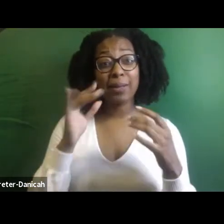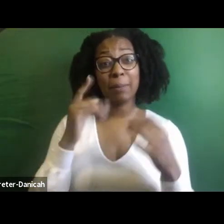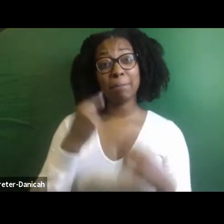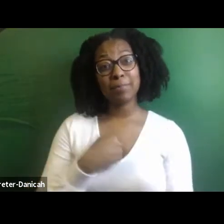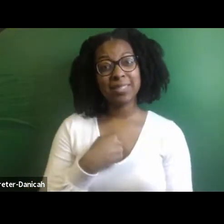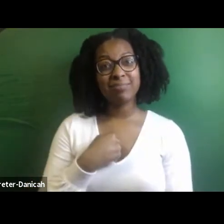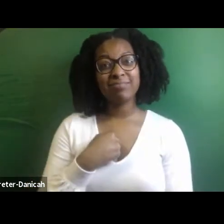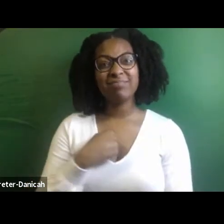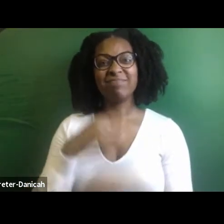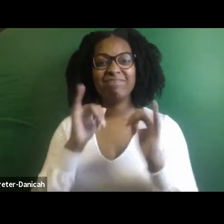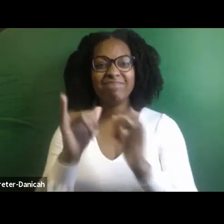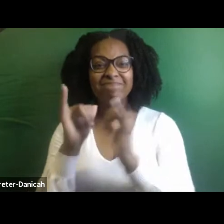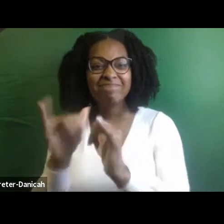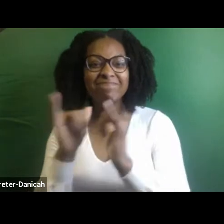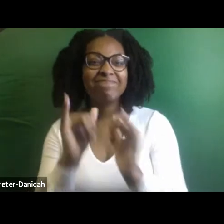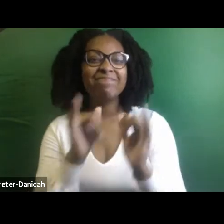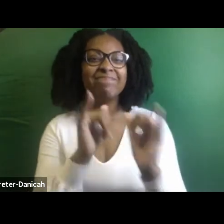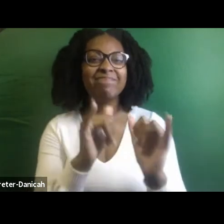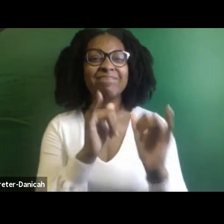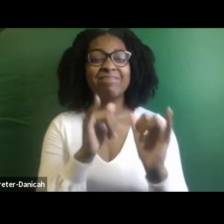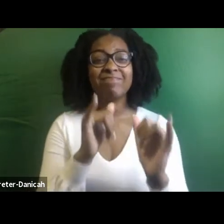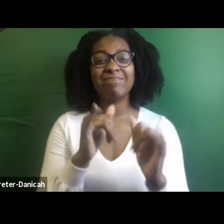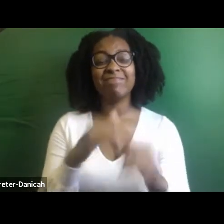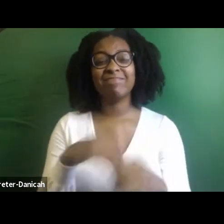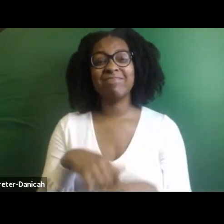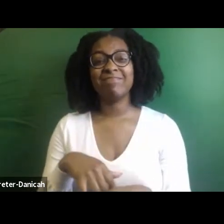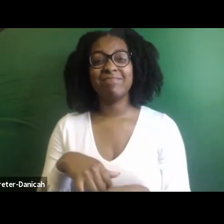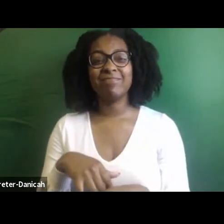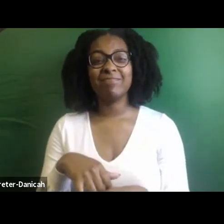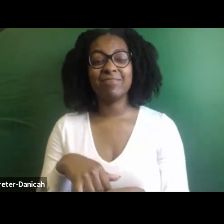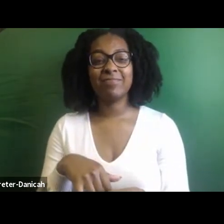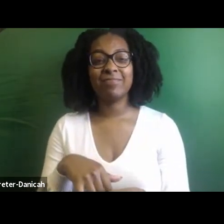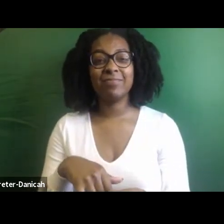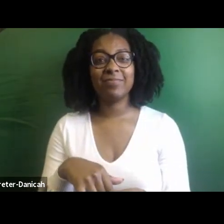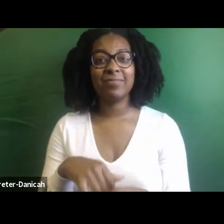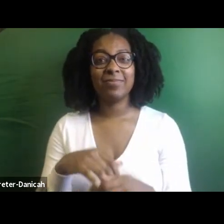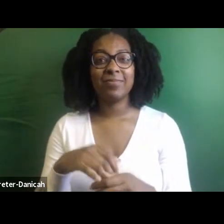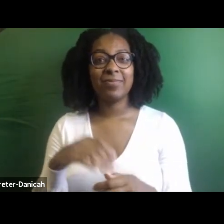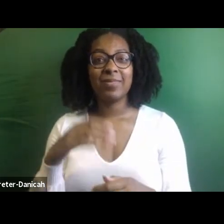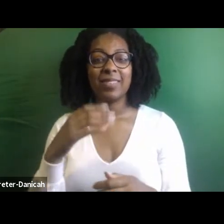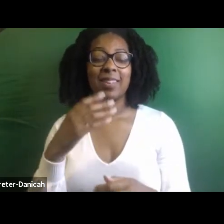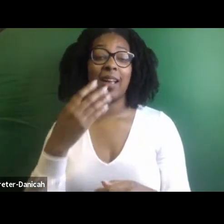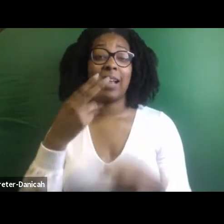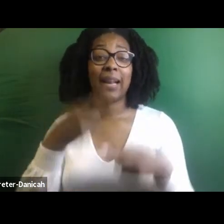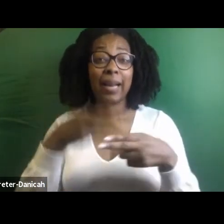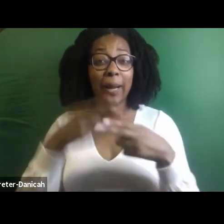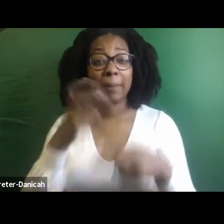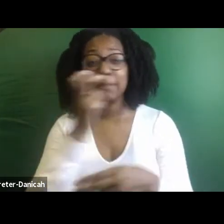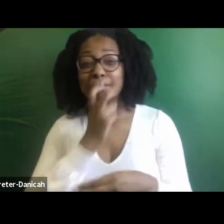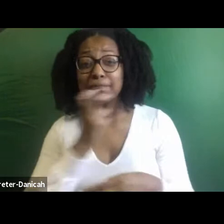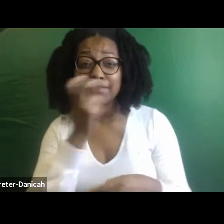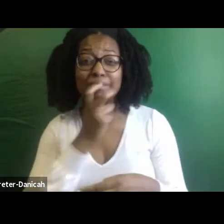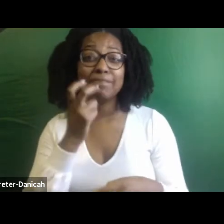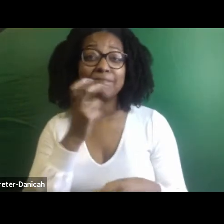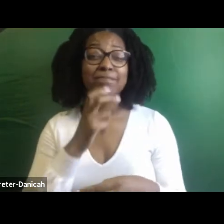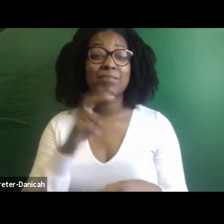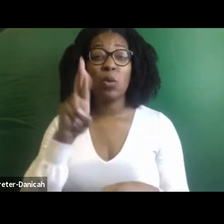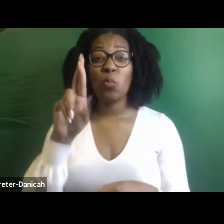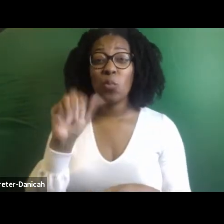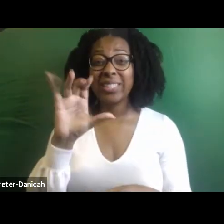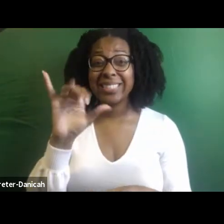no problem. There's no code language. Culturally, we get it. Racism is not in the air.